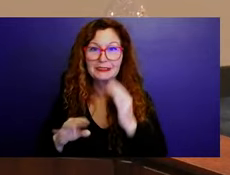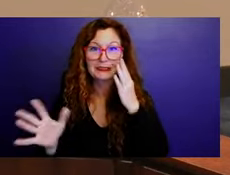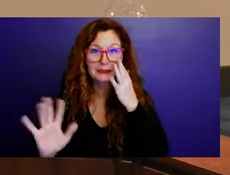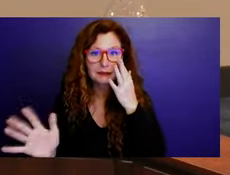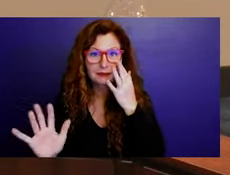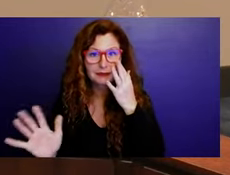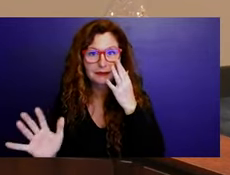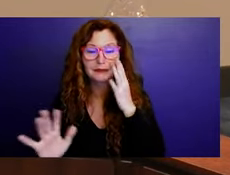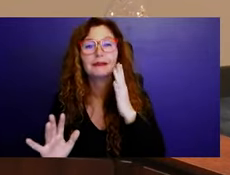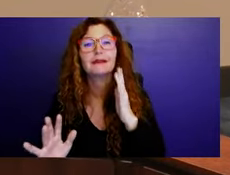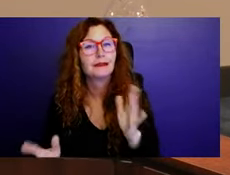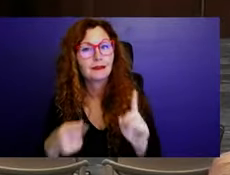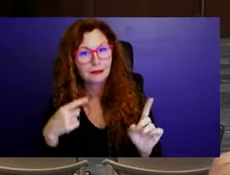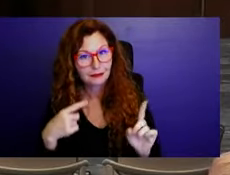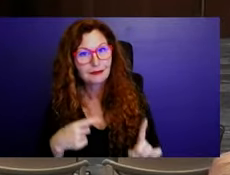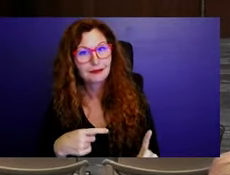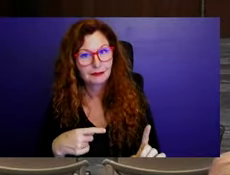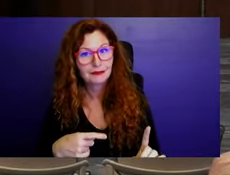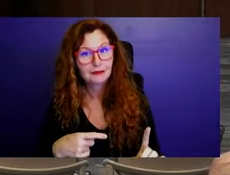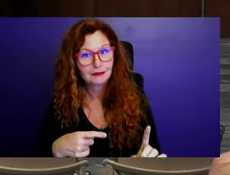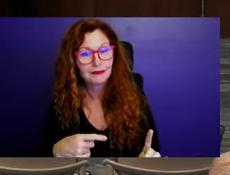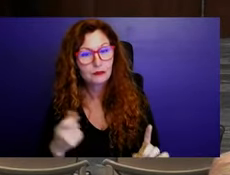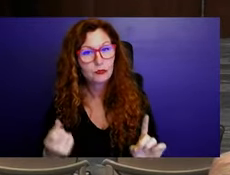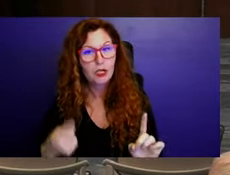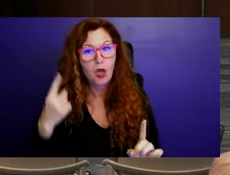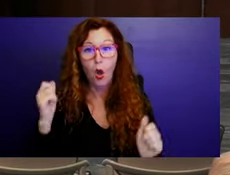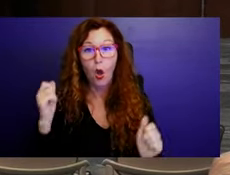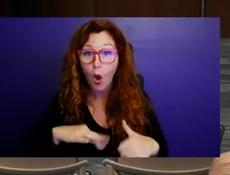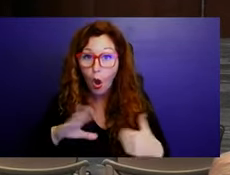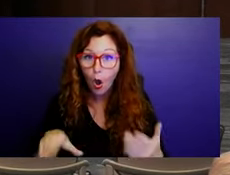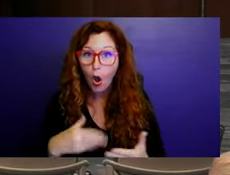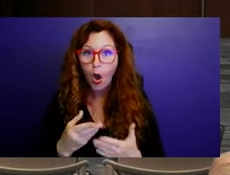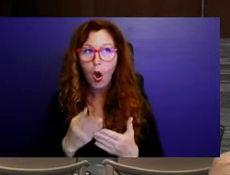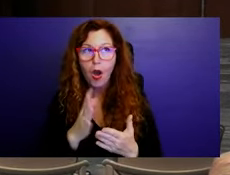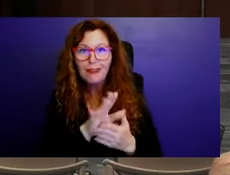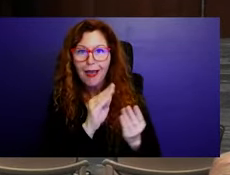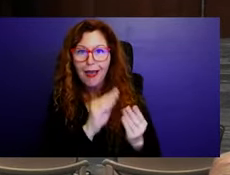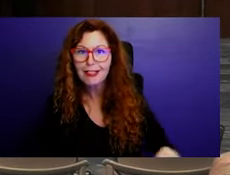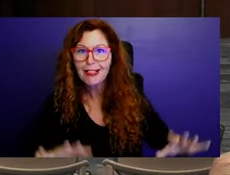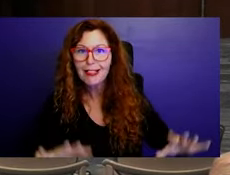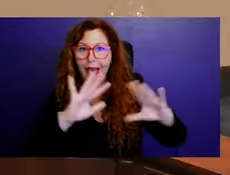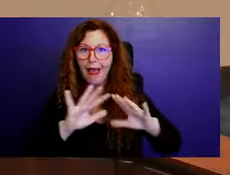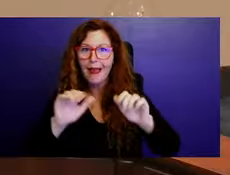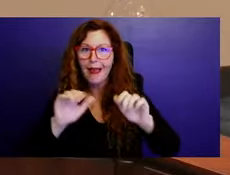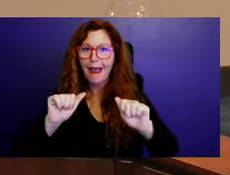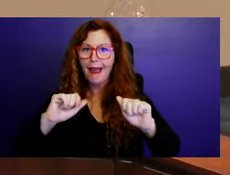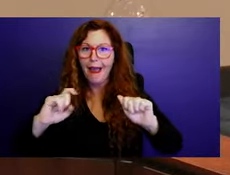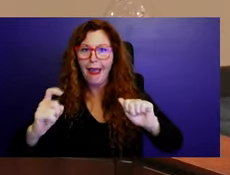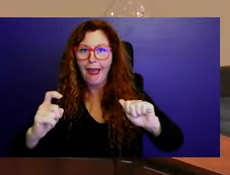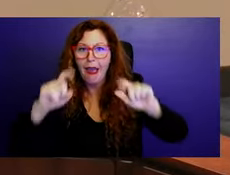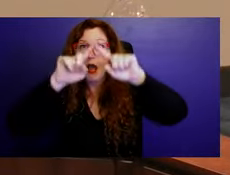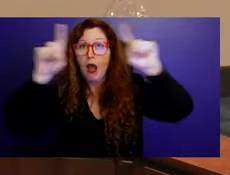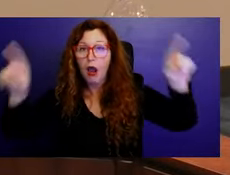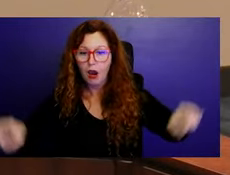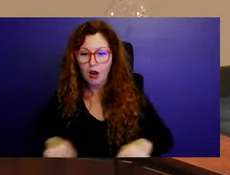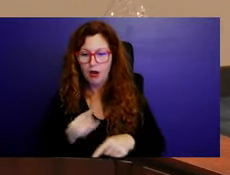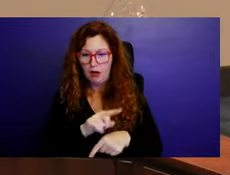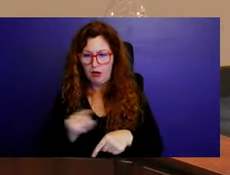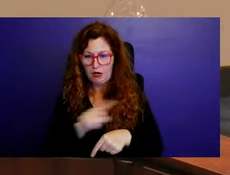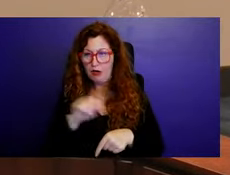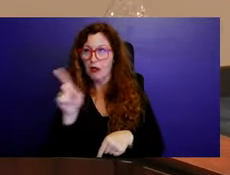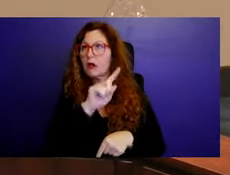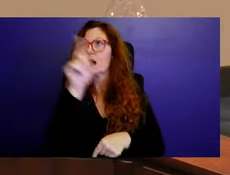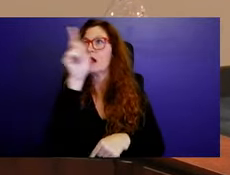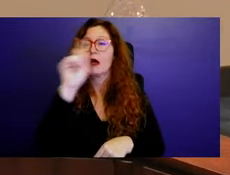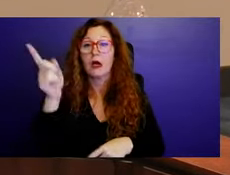whole bird's eye view of what is this? Let's take a look, you know? Yes. And as you can imagine, as we kind of move through